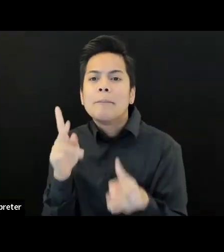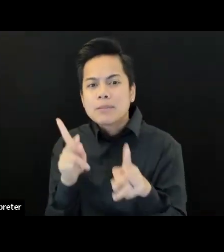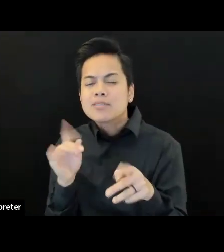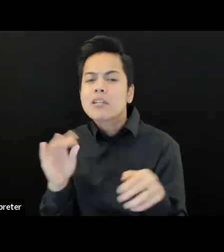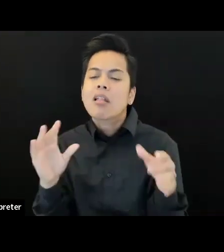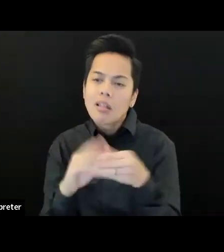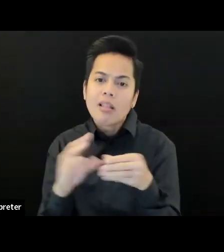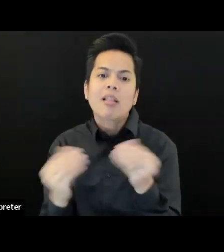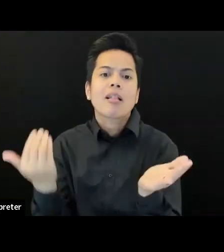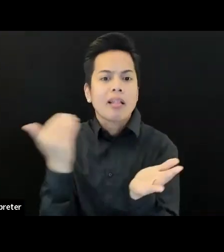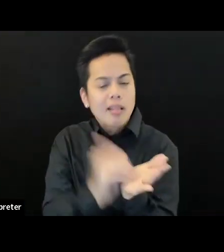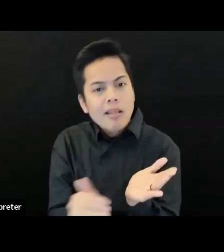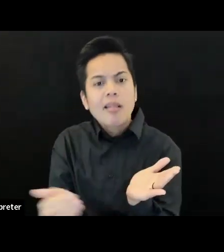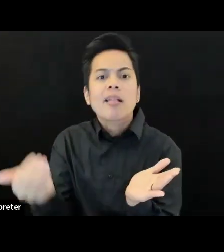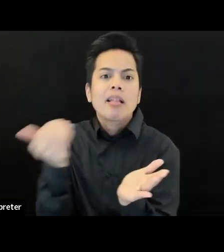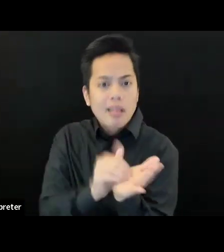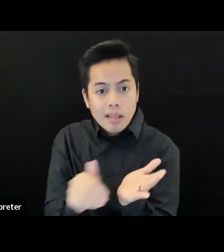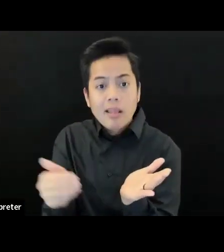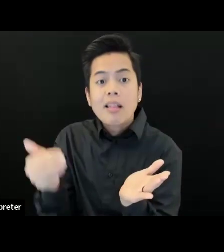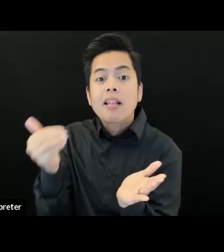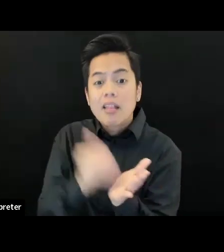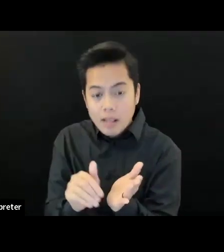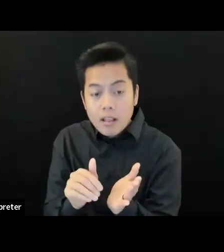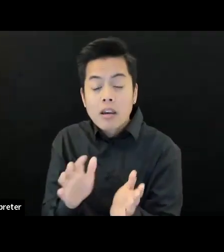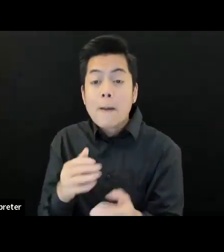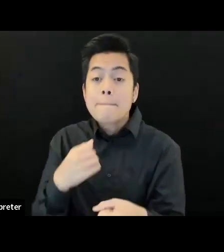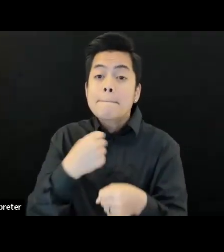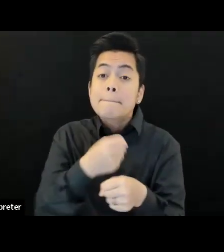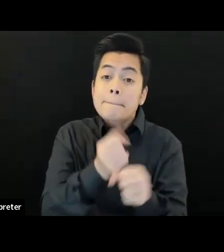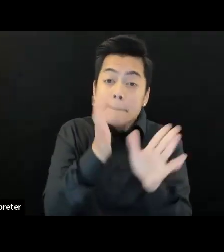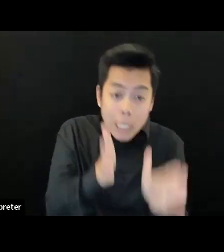craft spaces, whether virtual or in person.